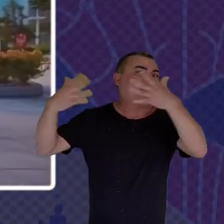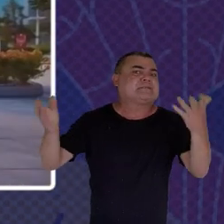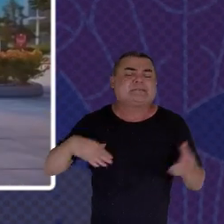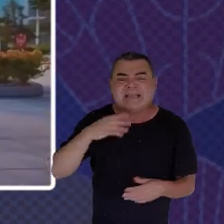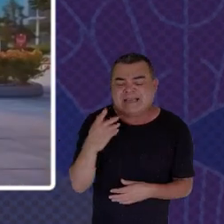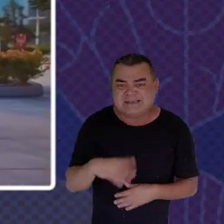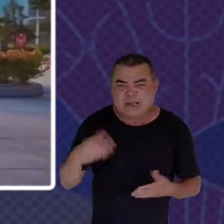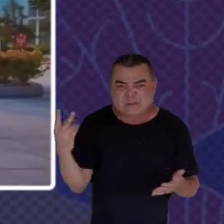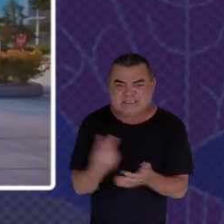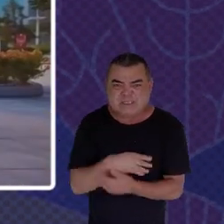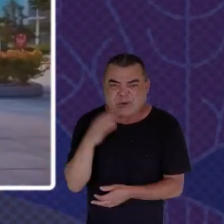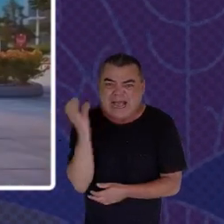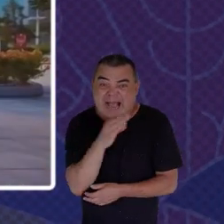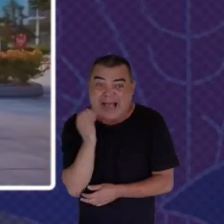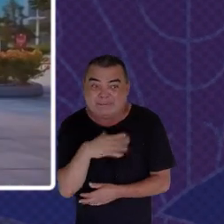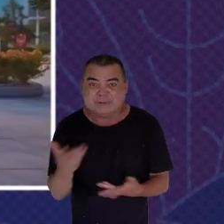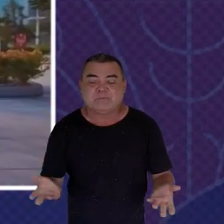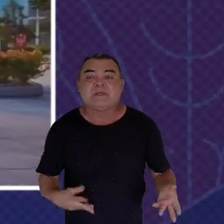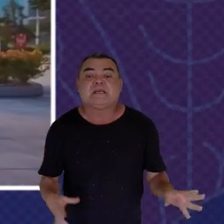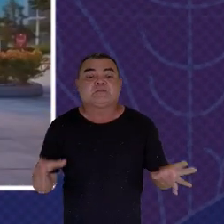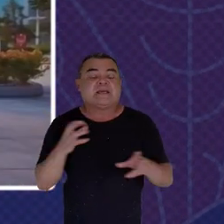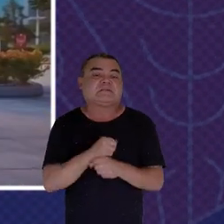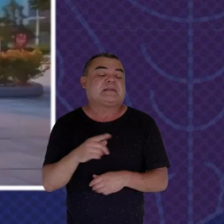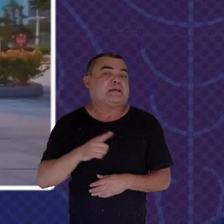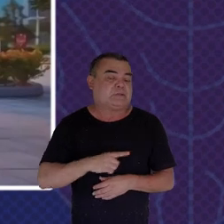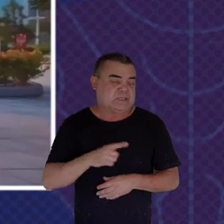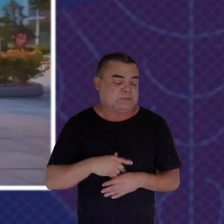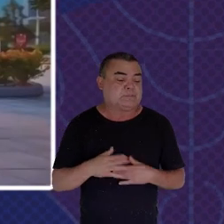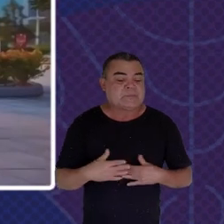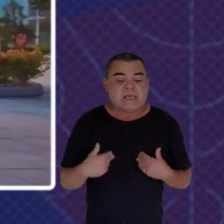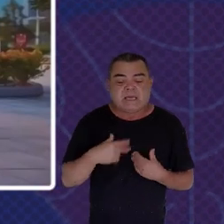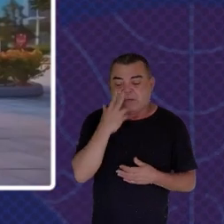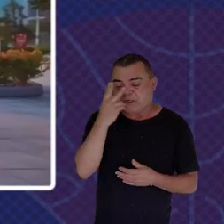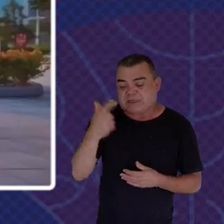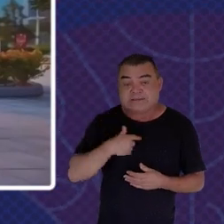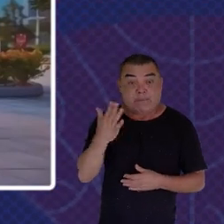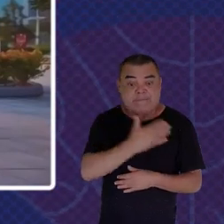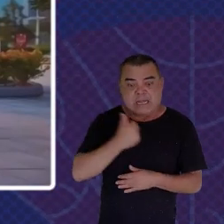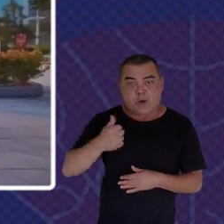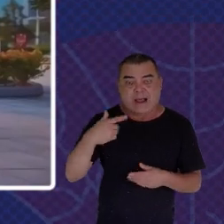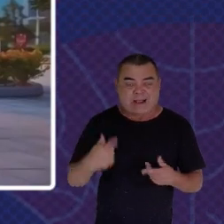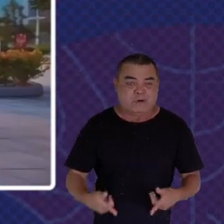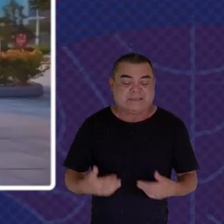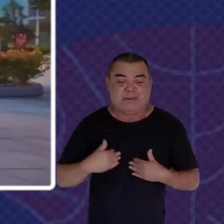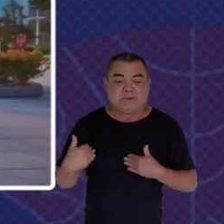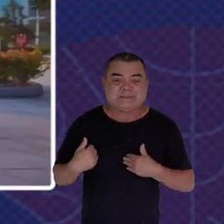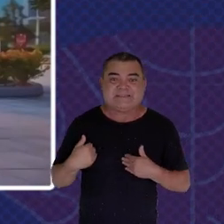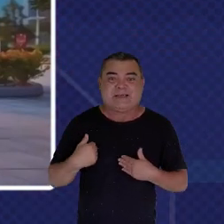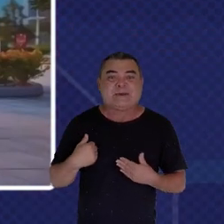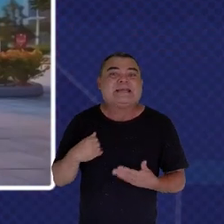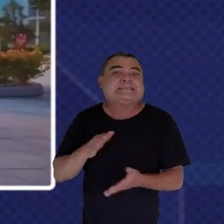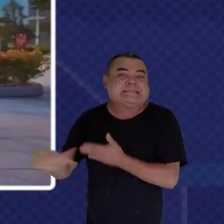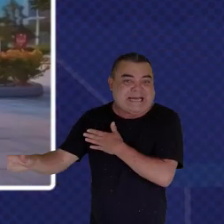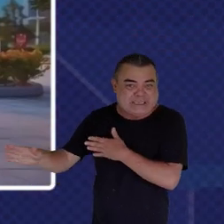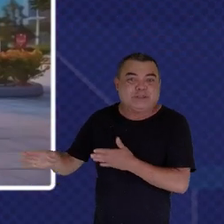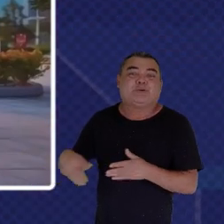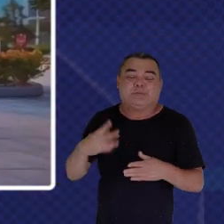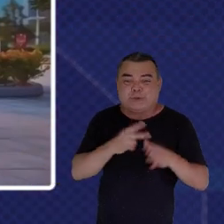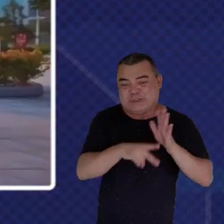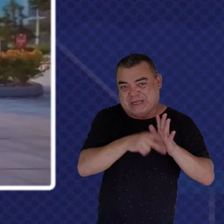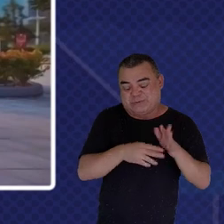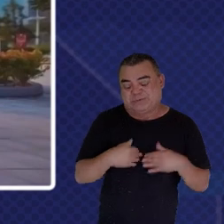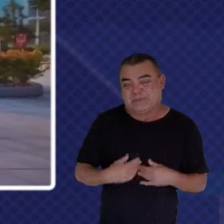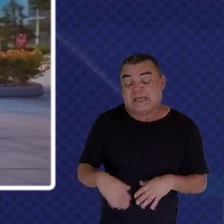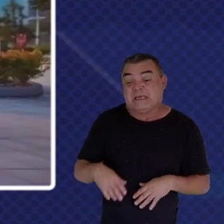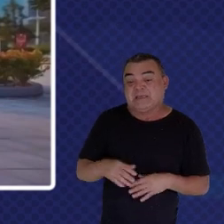Since I left In fact I think they're now Doing better Work since I've Got out of the way And it's been Really wonderful To see how important This serious play